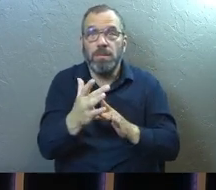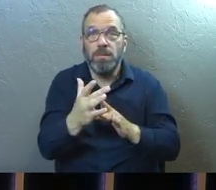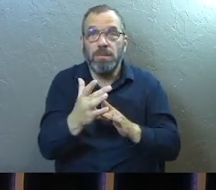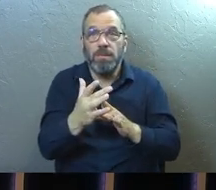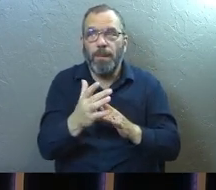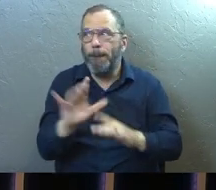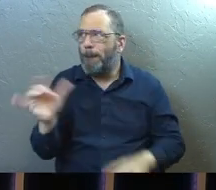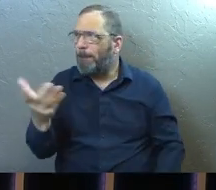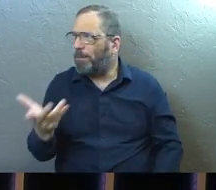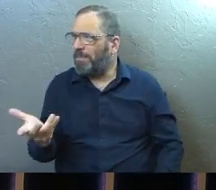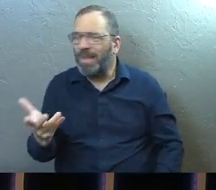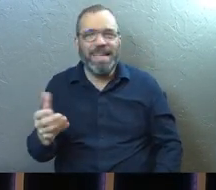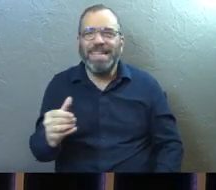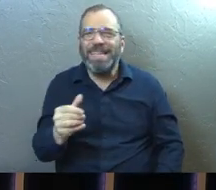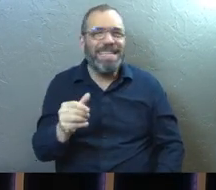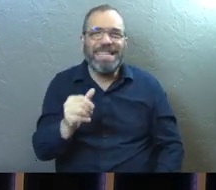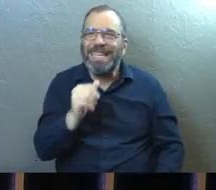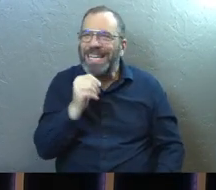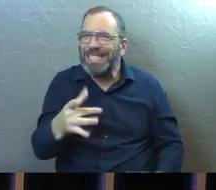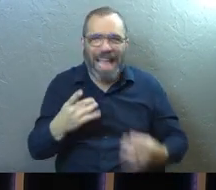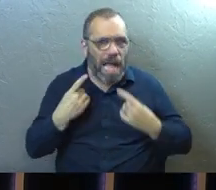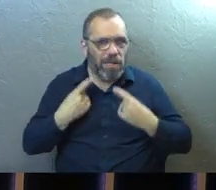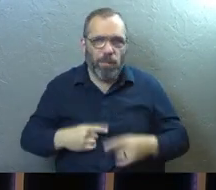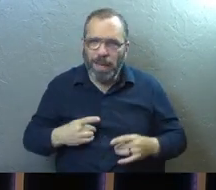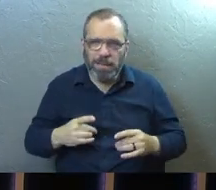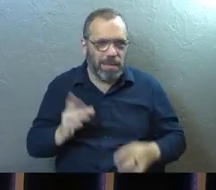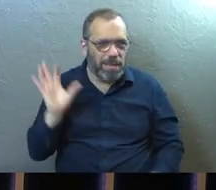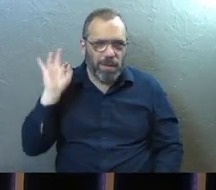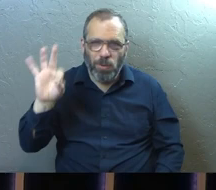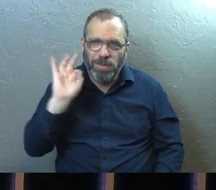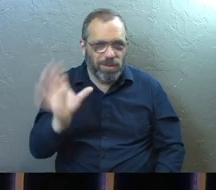Right? Like this isn't, this isn't a depressing message.